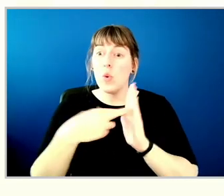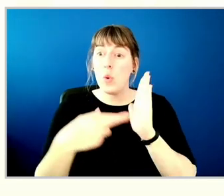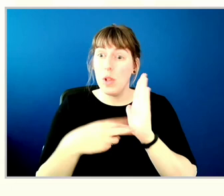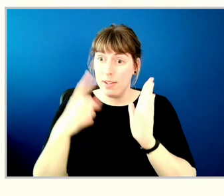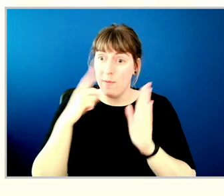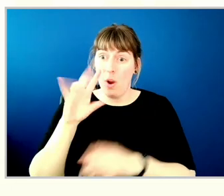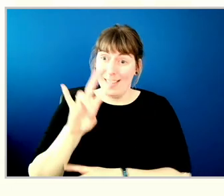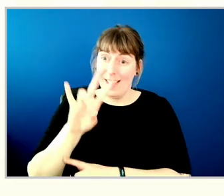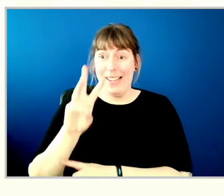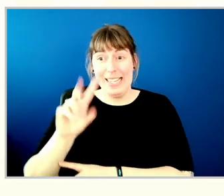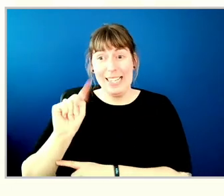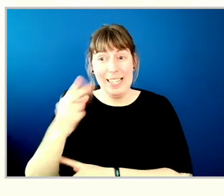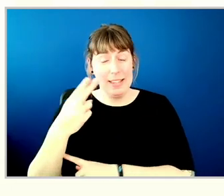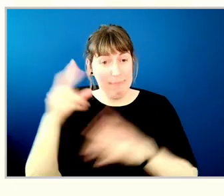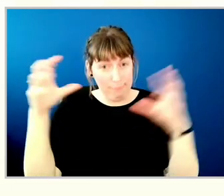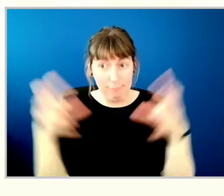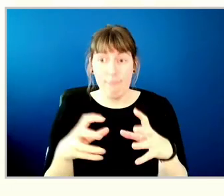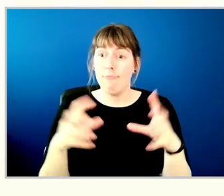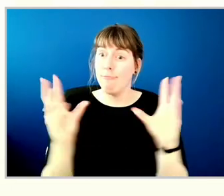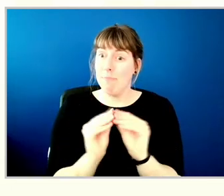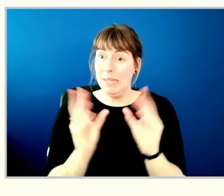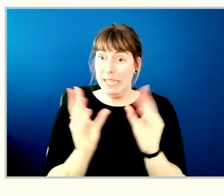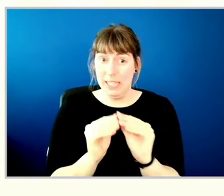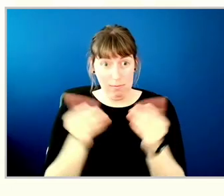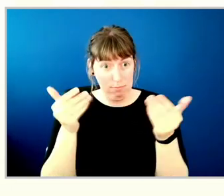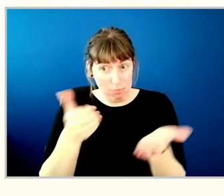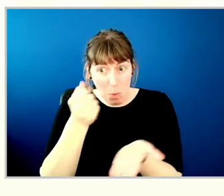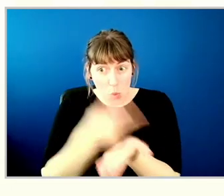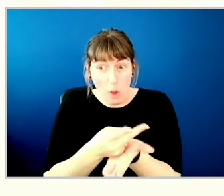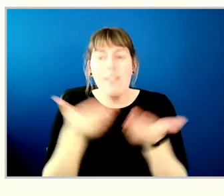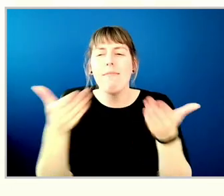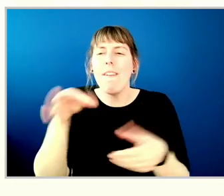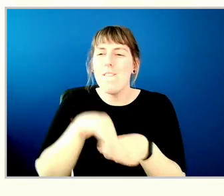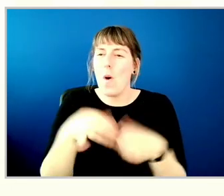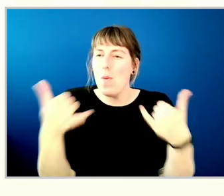annual general meeting be approved please vote now.